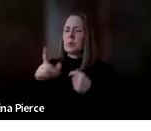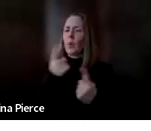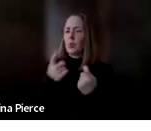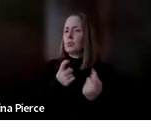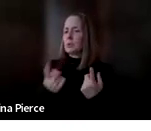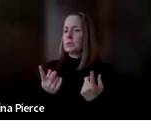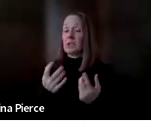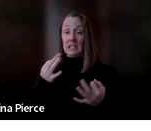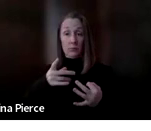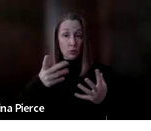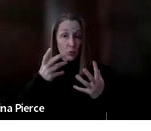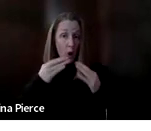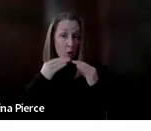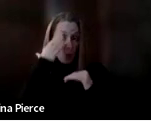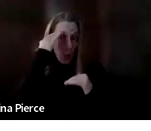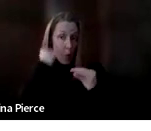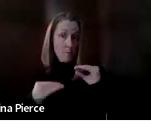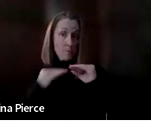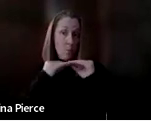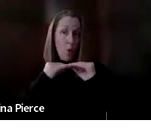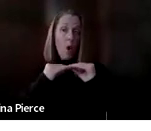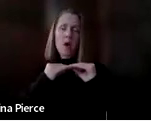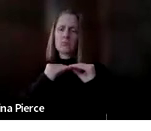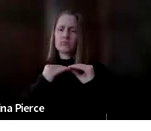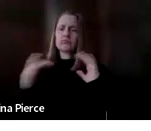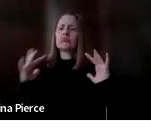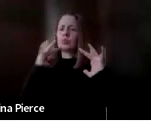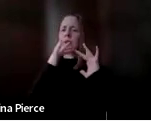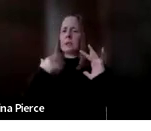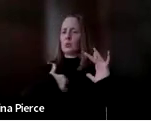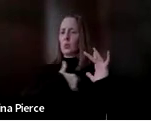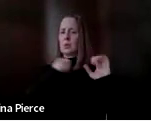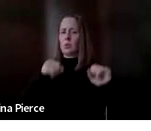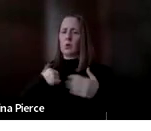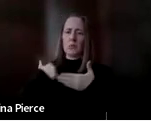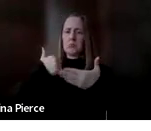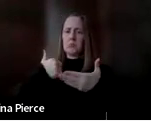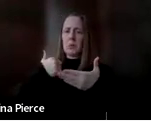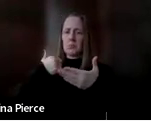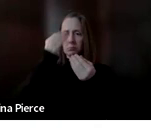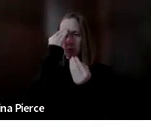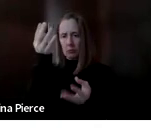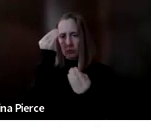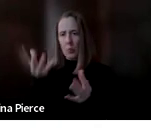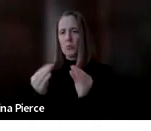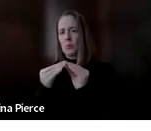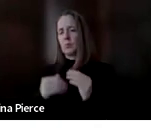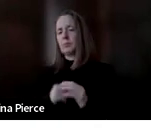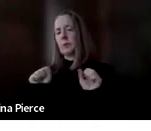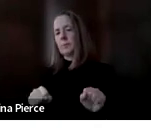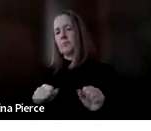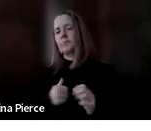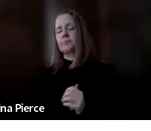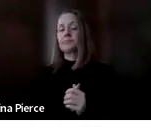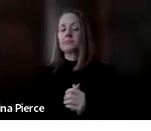or want to know more later, please feel free to reach out to us and we can help get you more information. After we do that